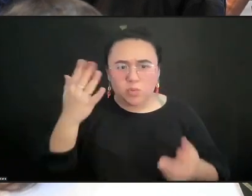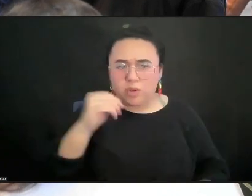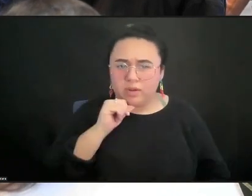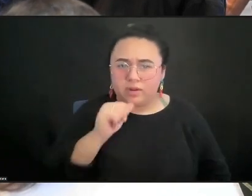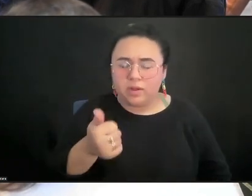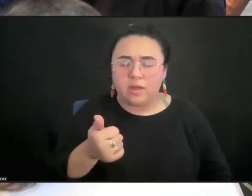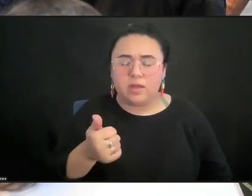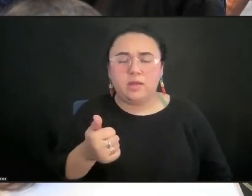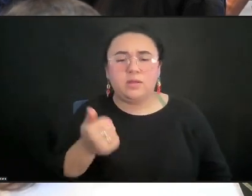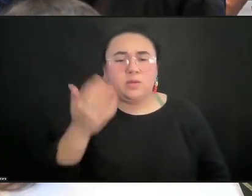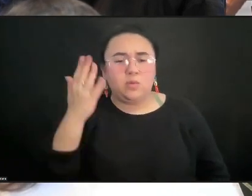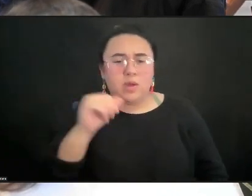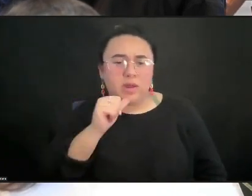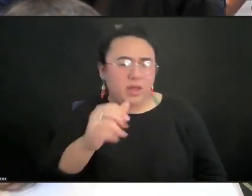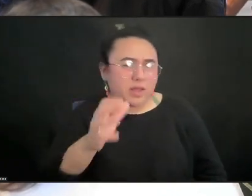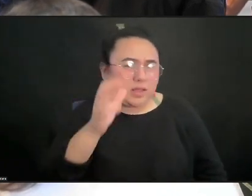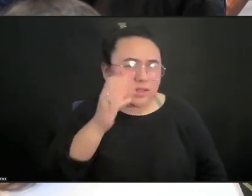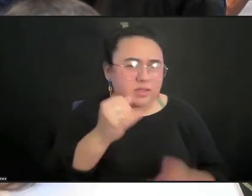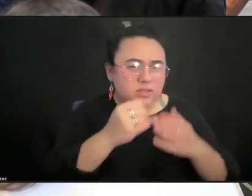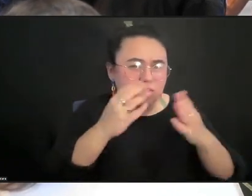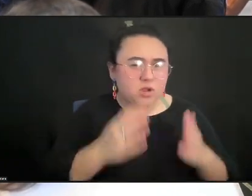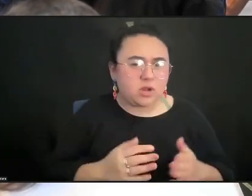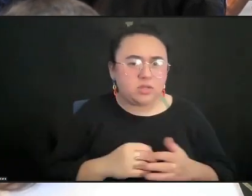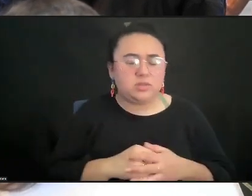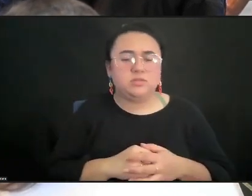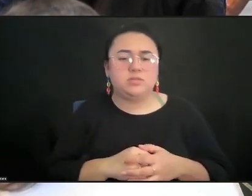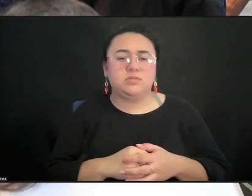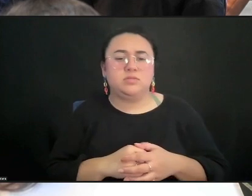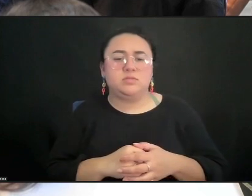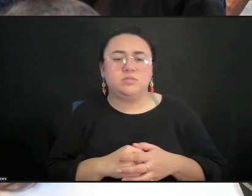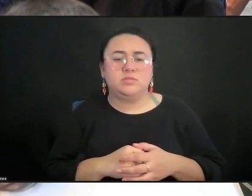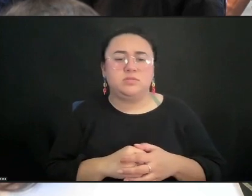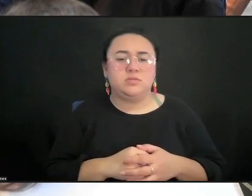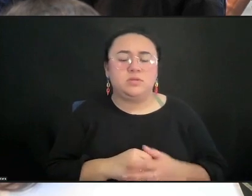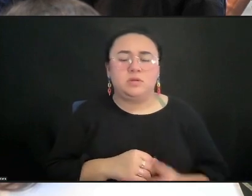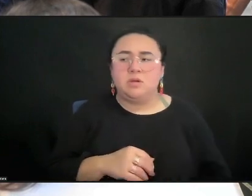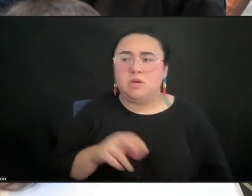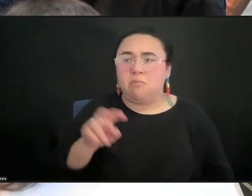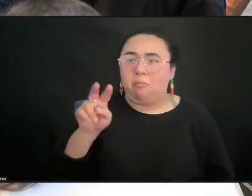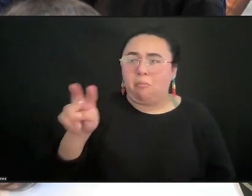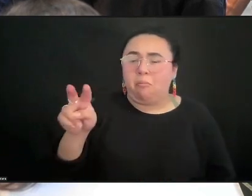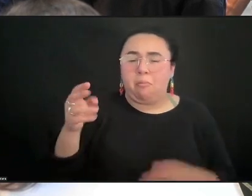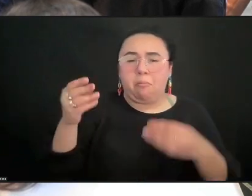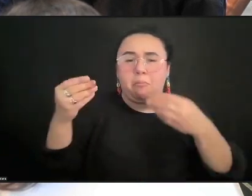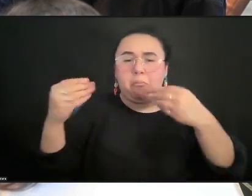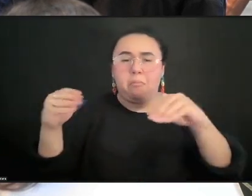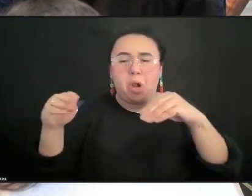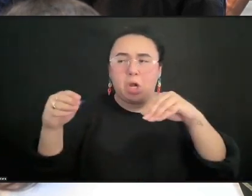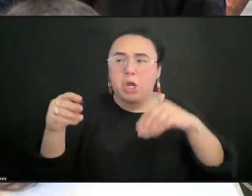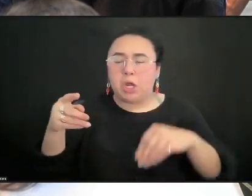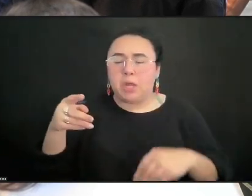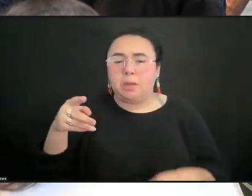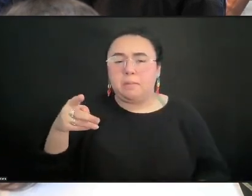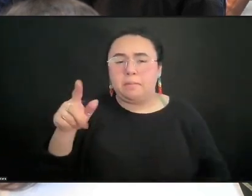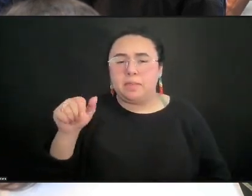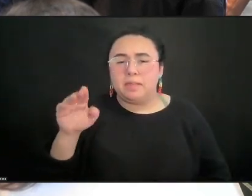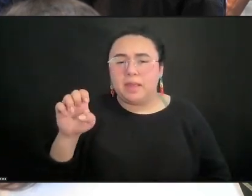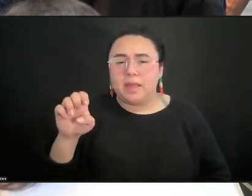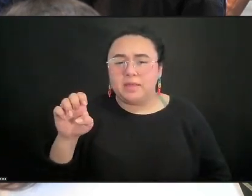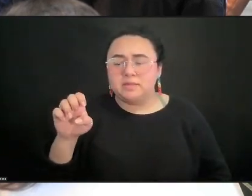looking at the marketplaces, not a place for finished product, but a place to consummate relationships?